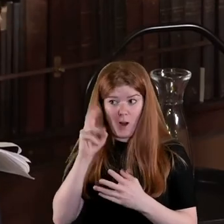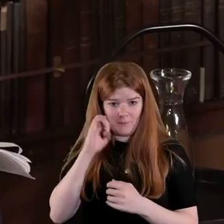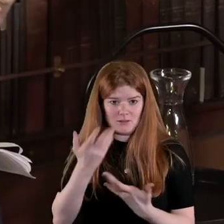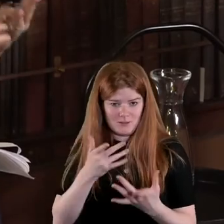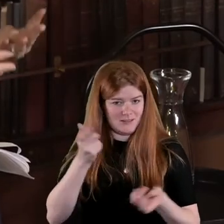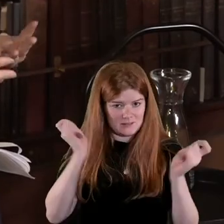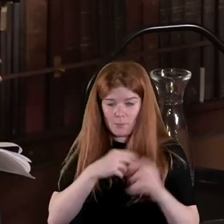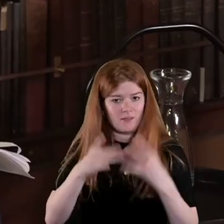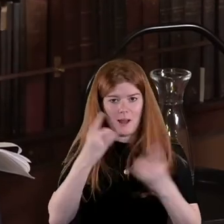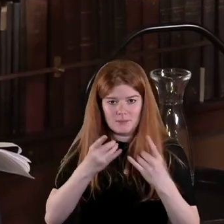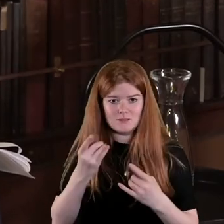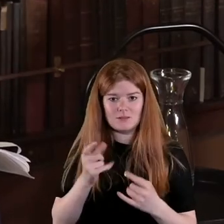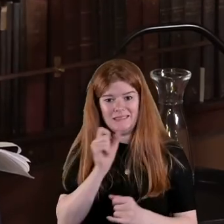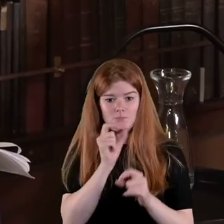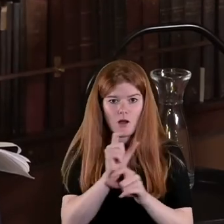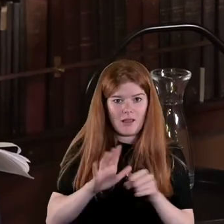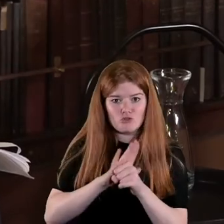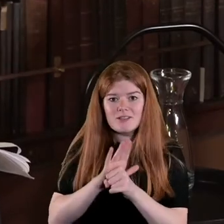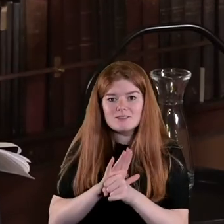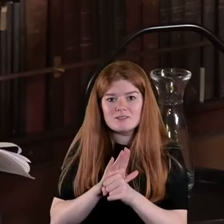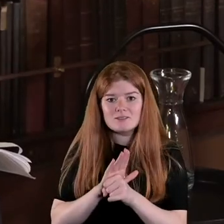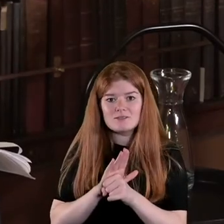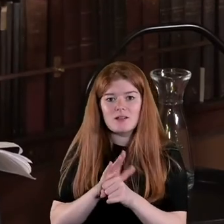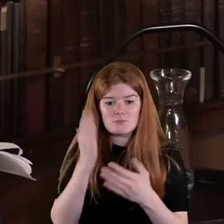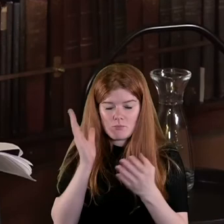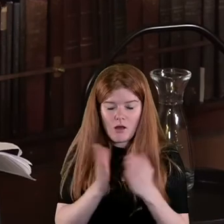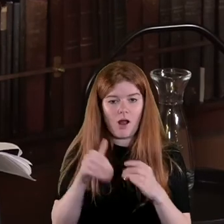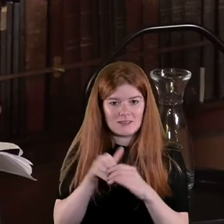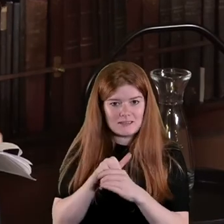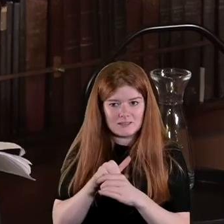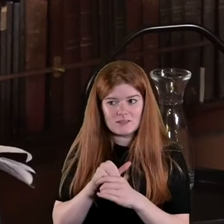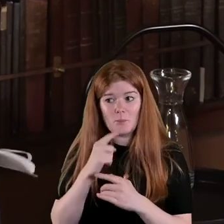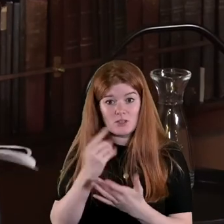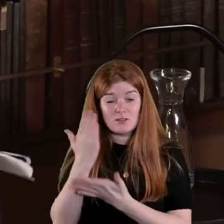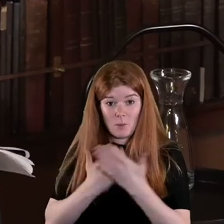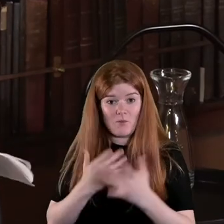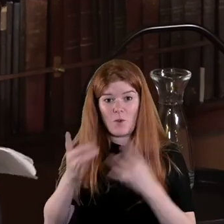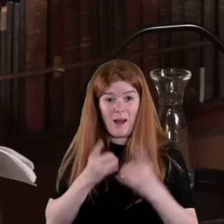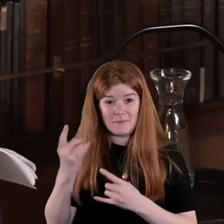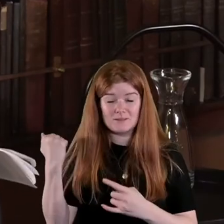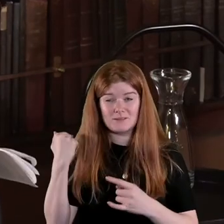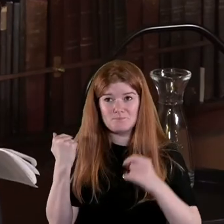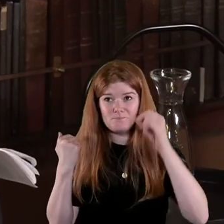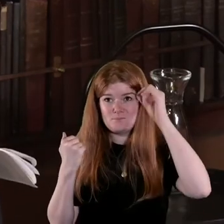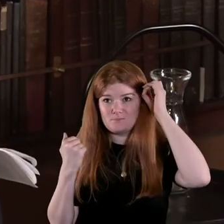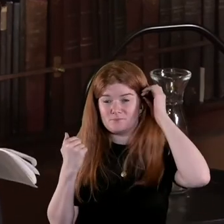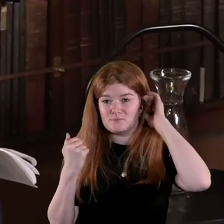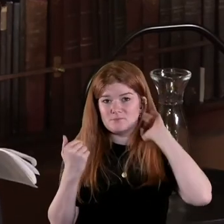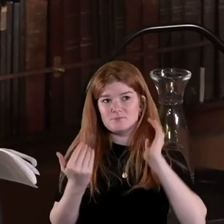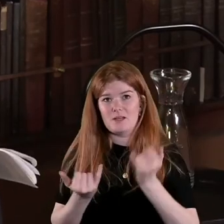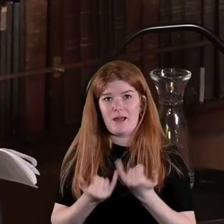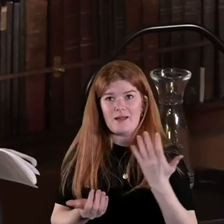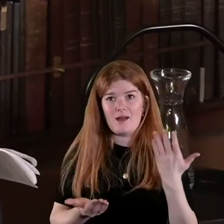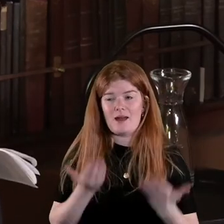happened in very micro context some of it was the way